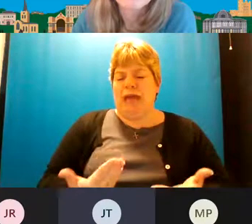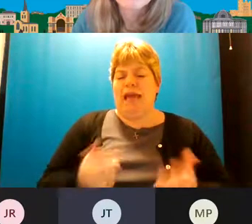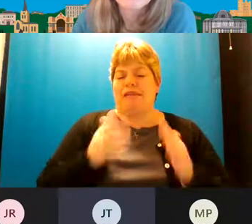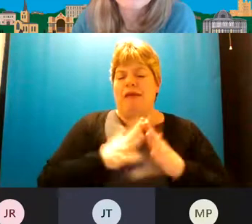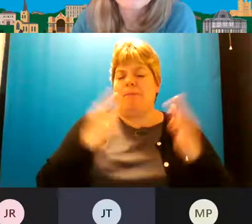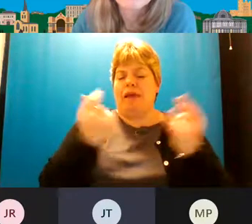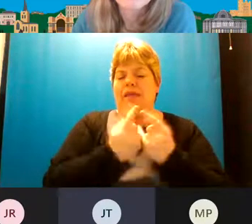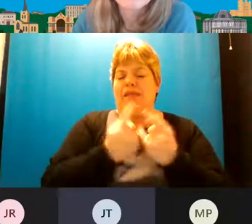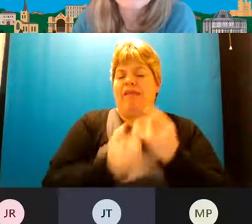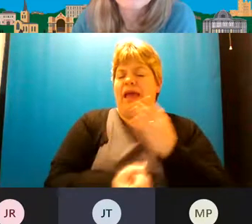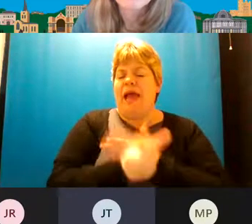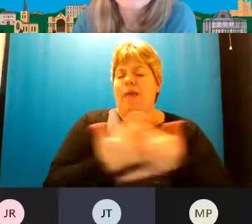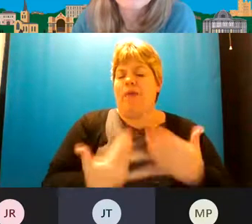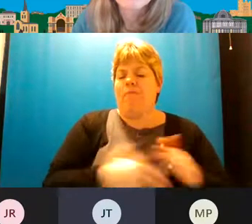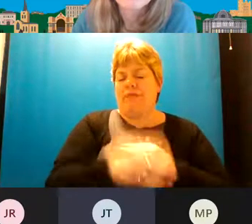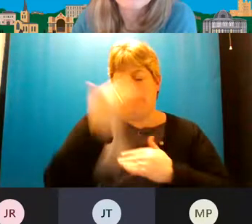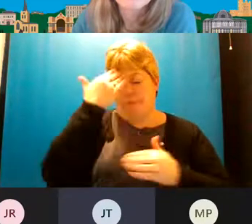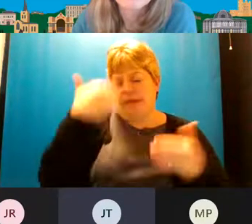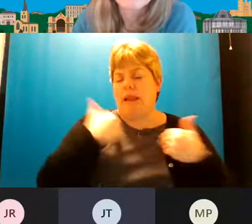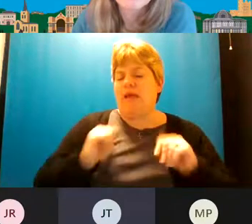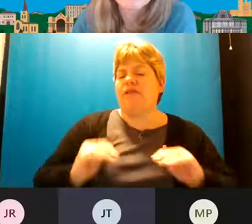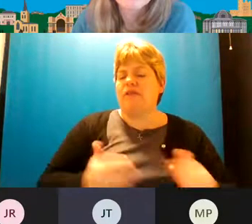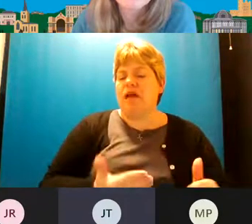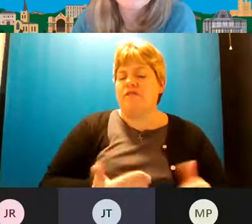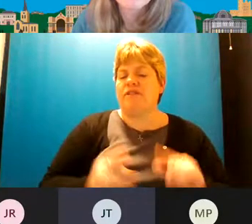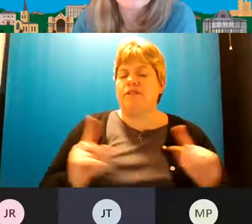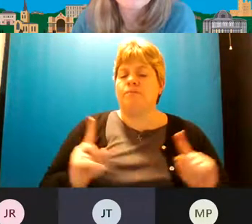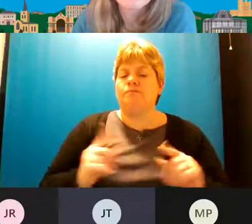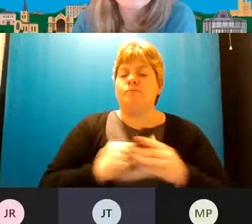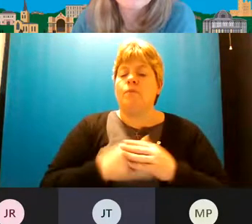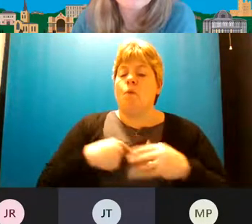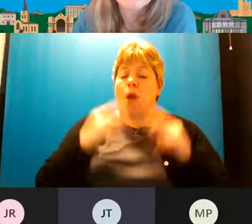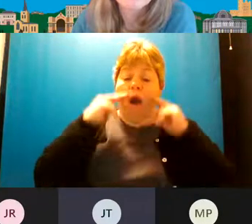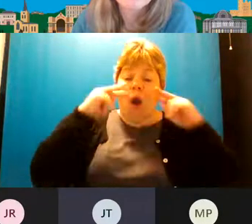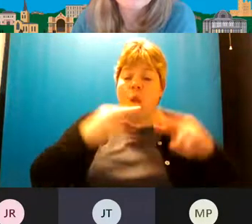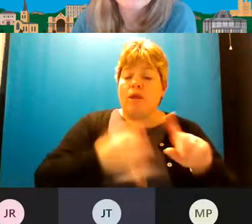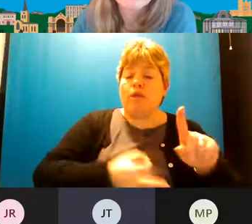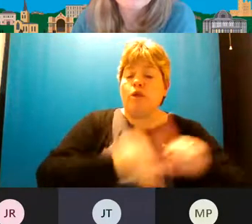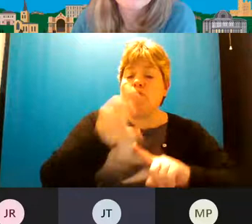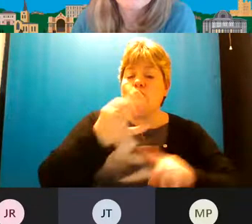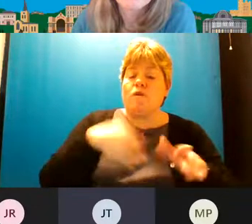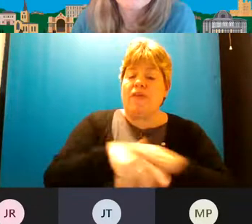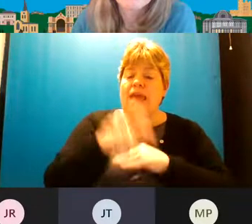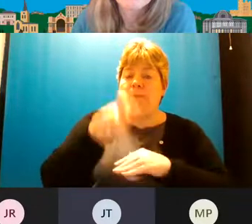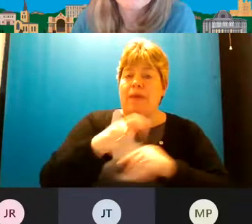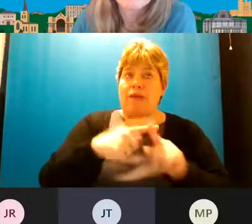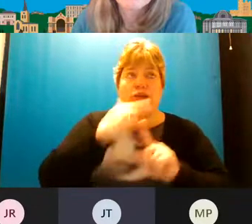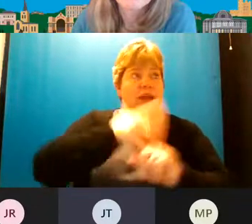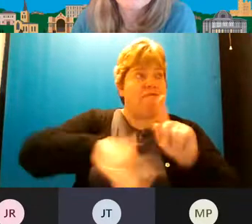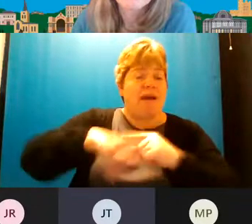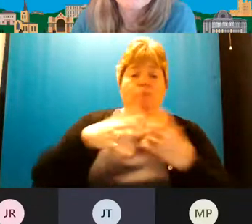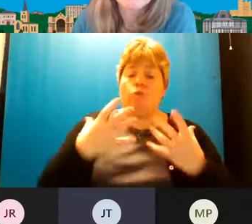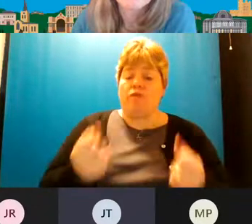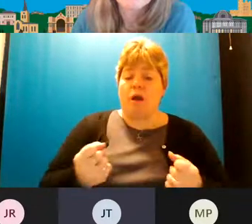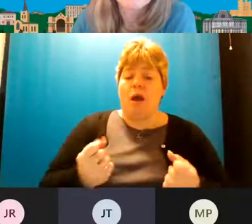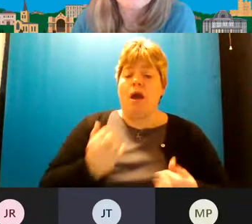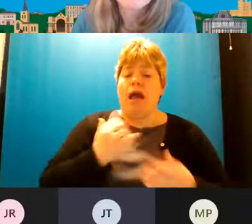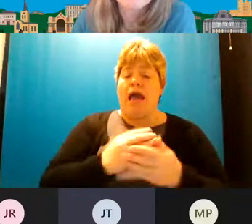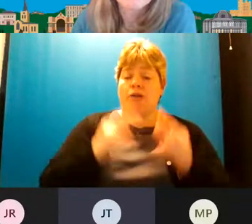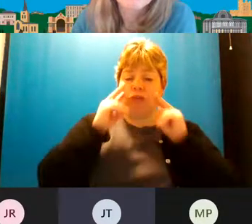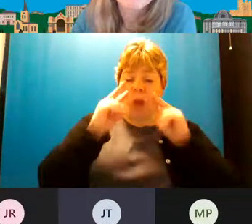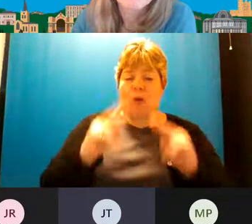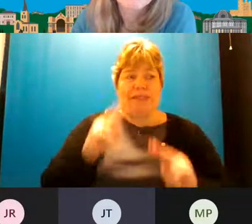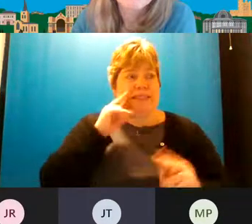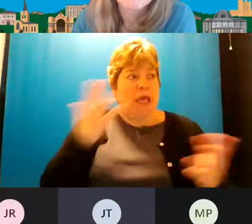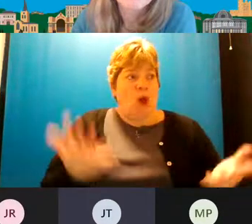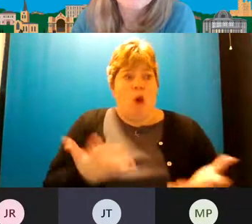thing that we've got going on across mental health services is that we are looking to improve the inpatient environments we've got and we're actually looking to see